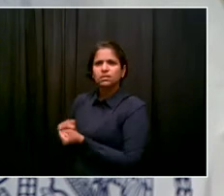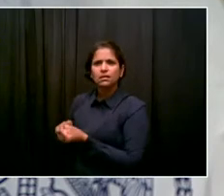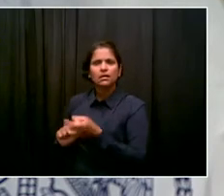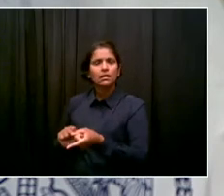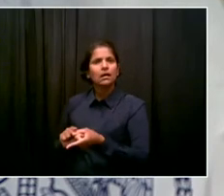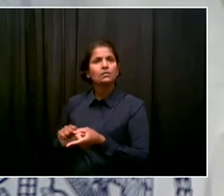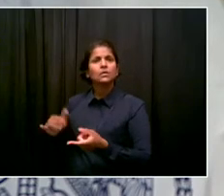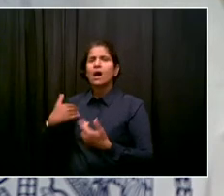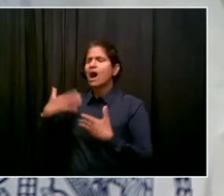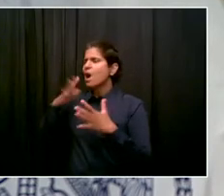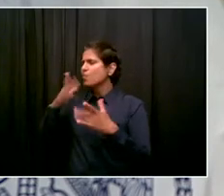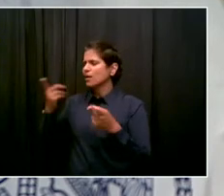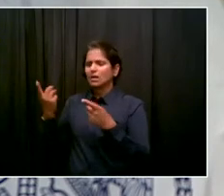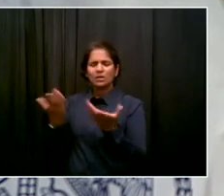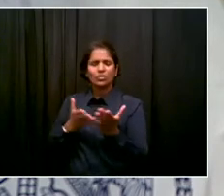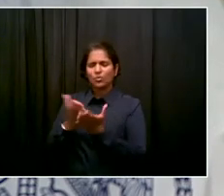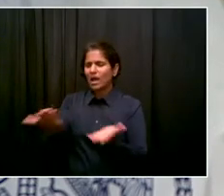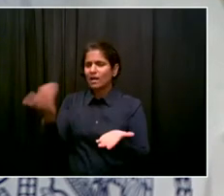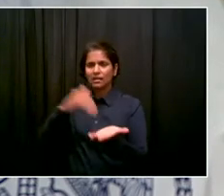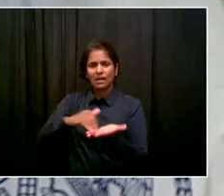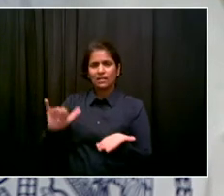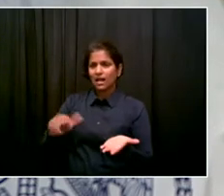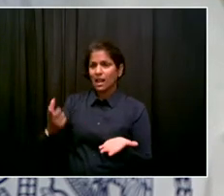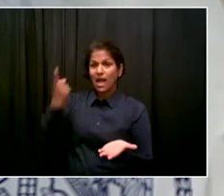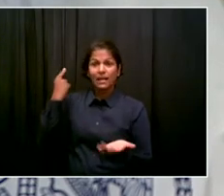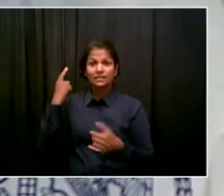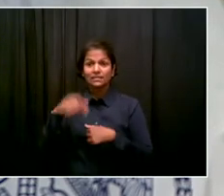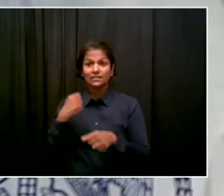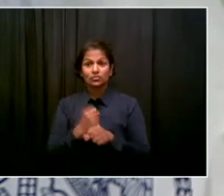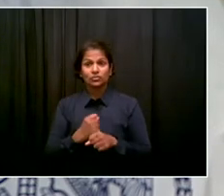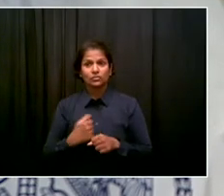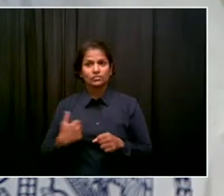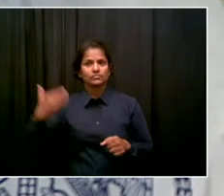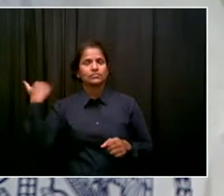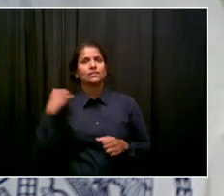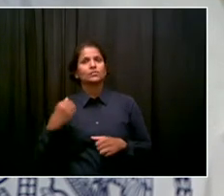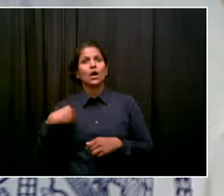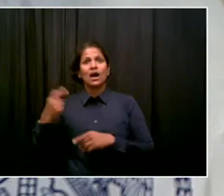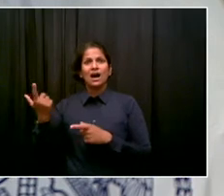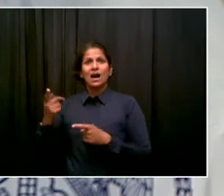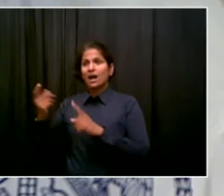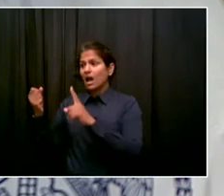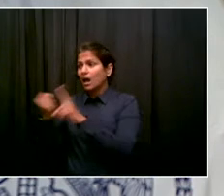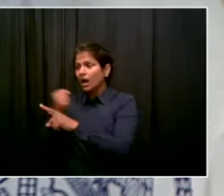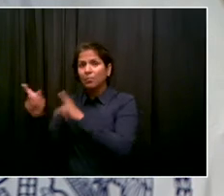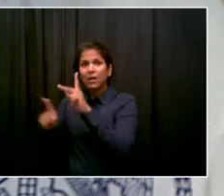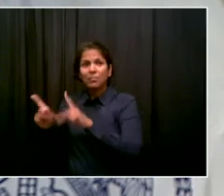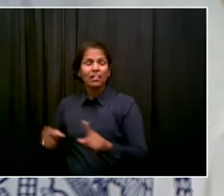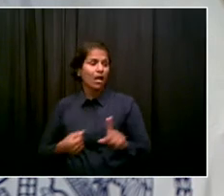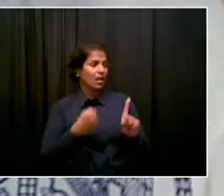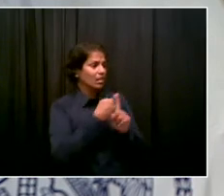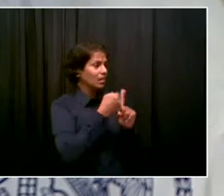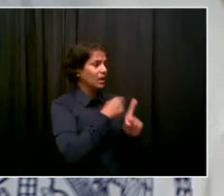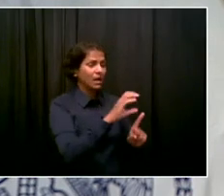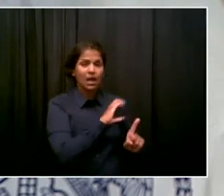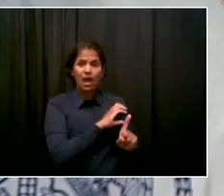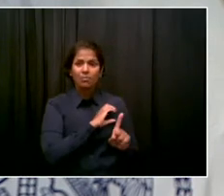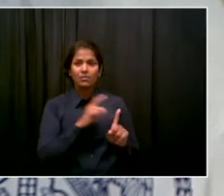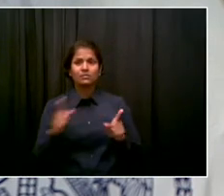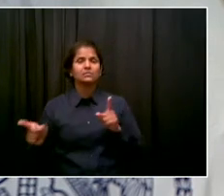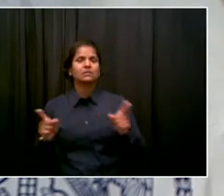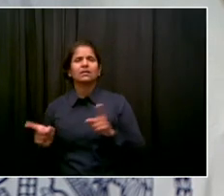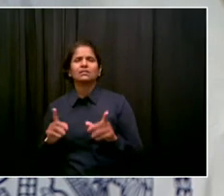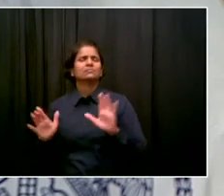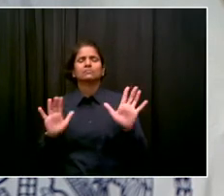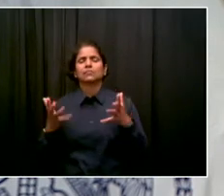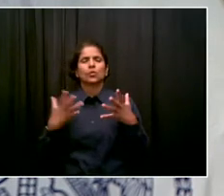or people in uniform or police precinct. We weren't going to have any of that here. We were going to have peace. We were going to have the ability to move